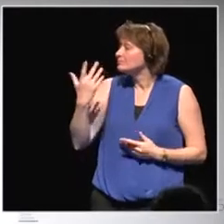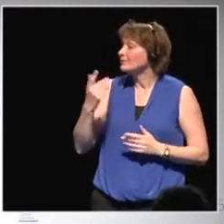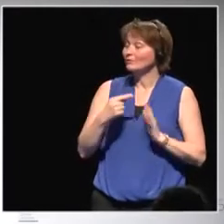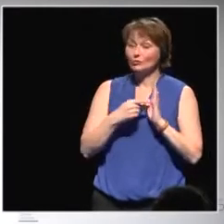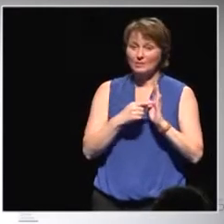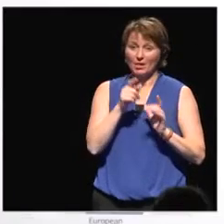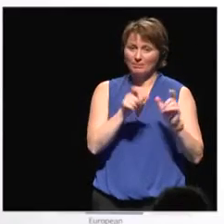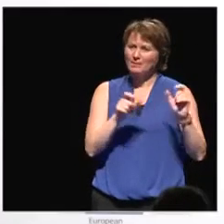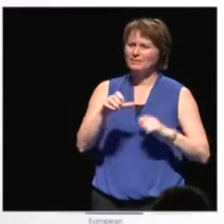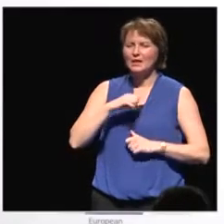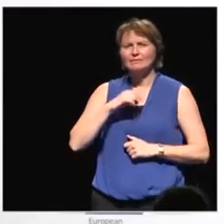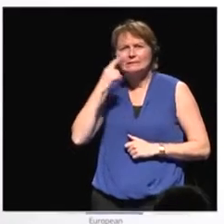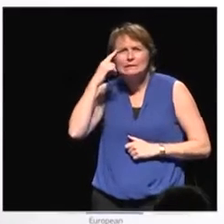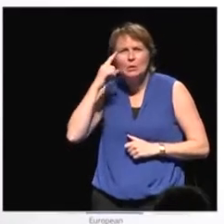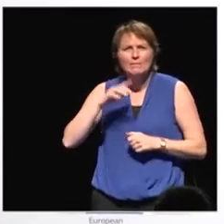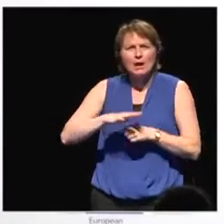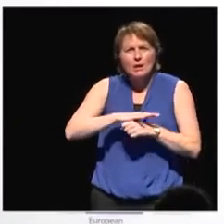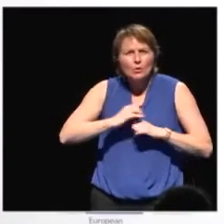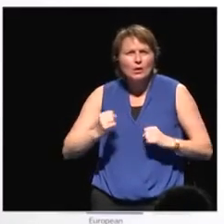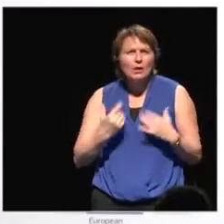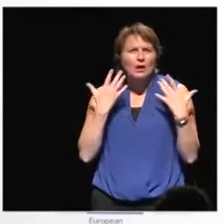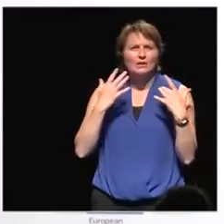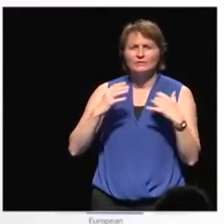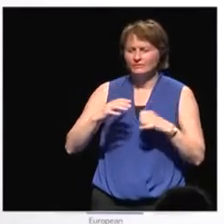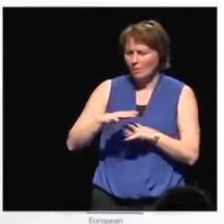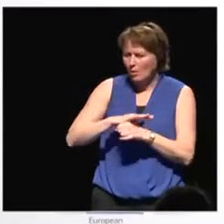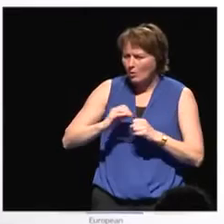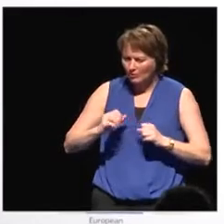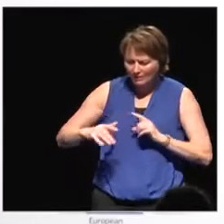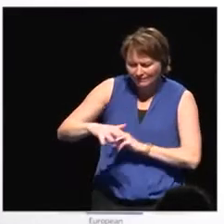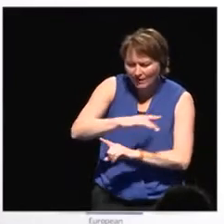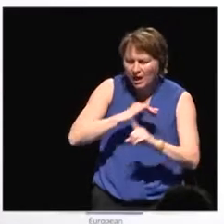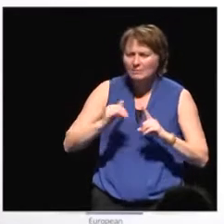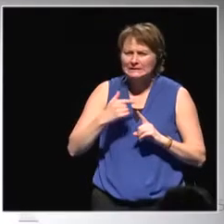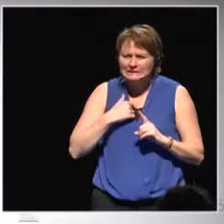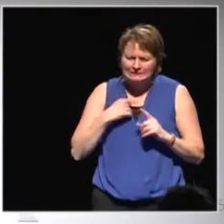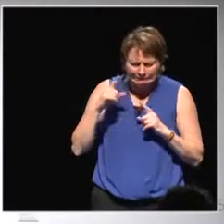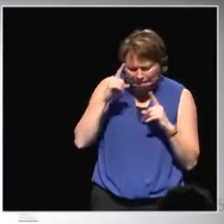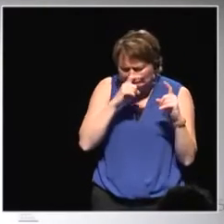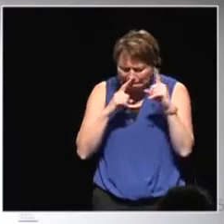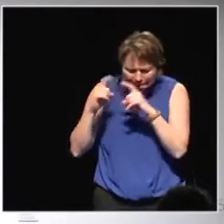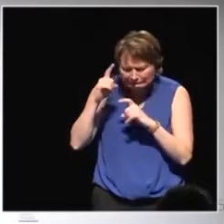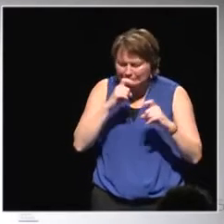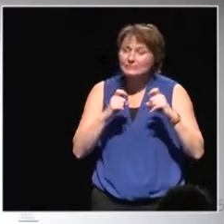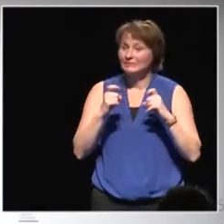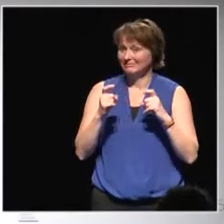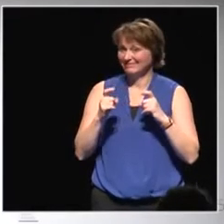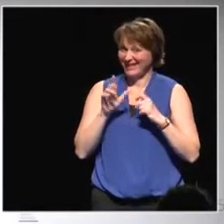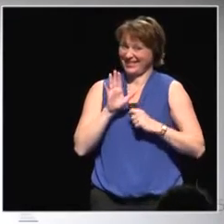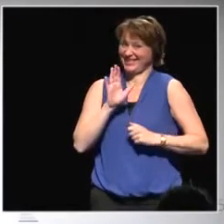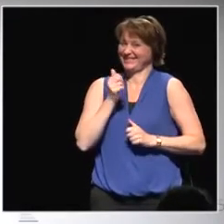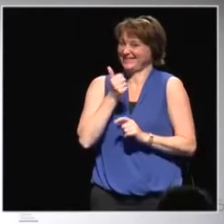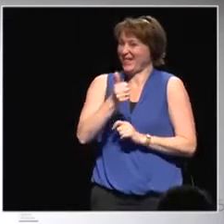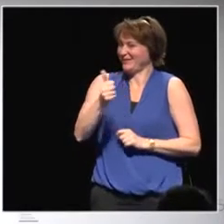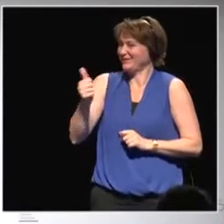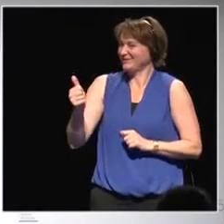local environment, local life, because this is where they have their routing and their connections and so on. And, I mean, this is something